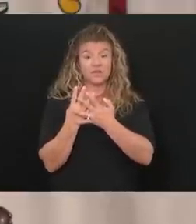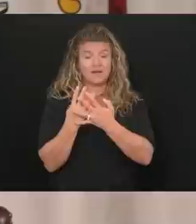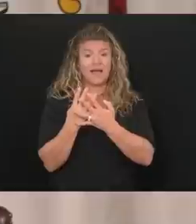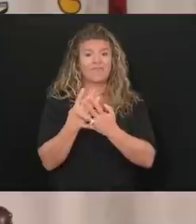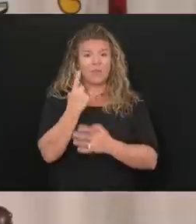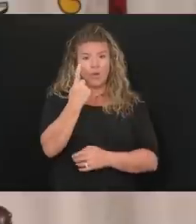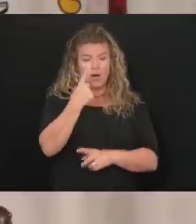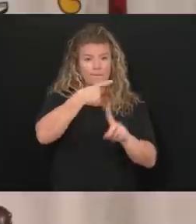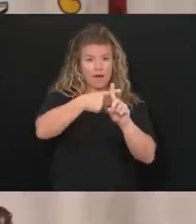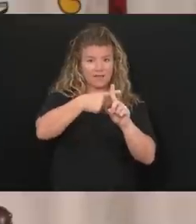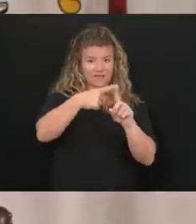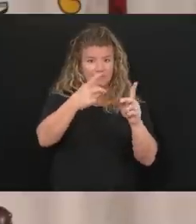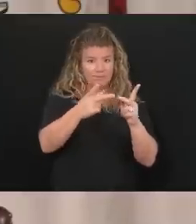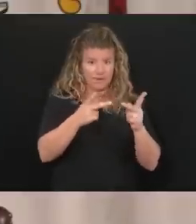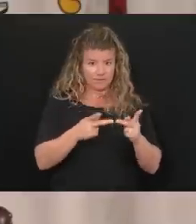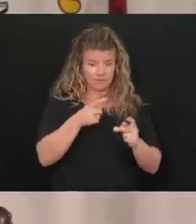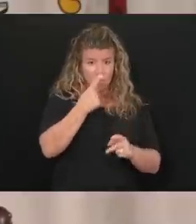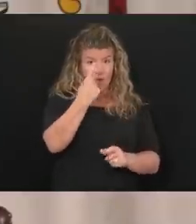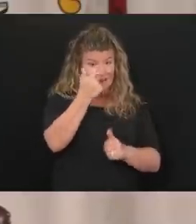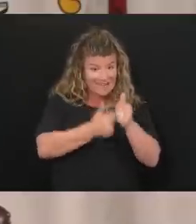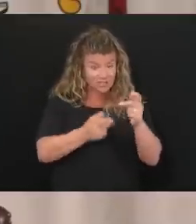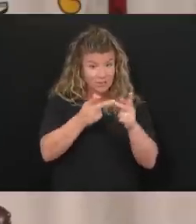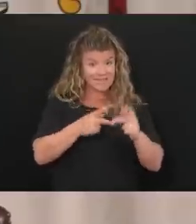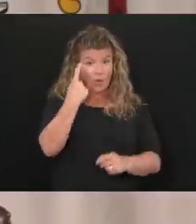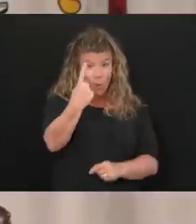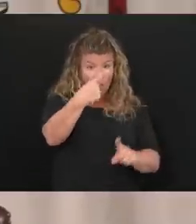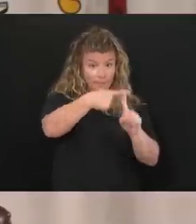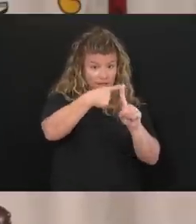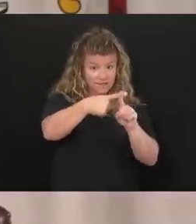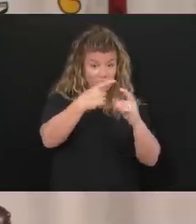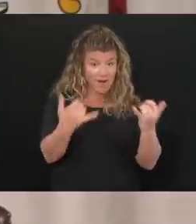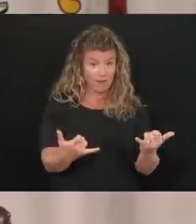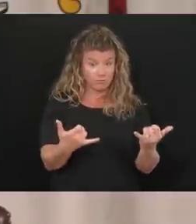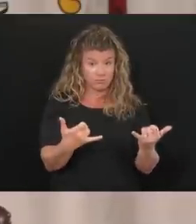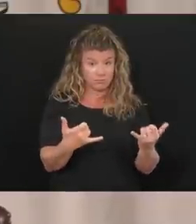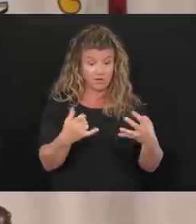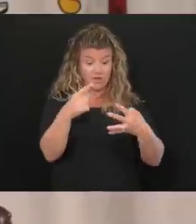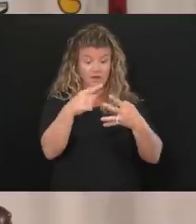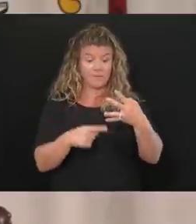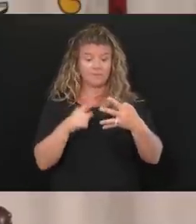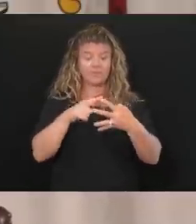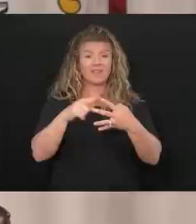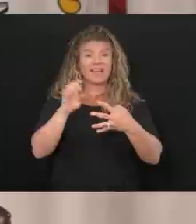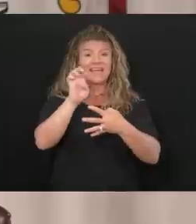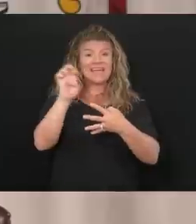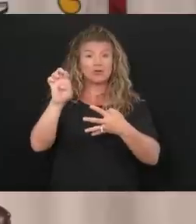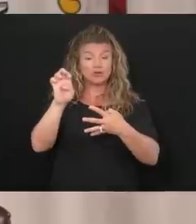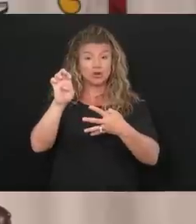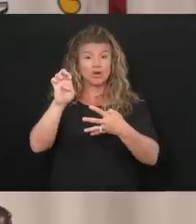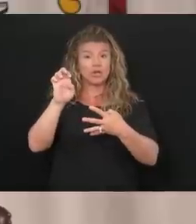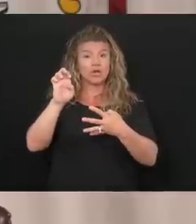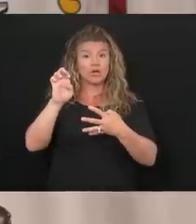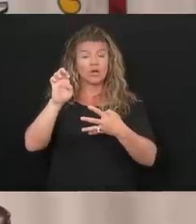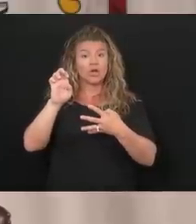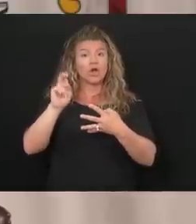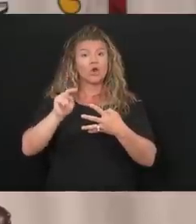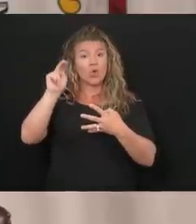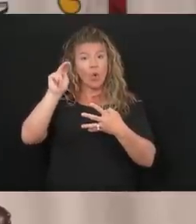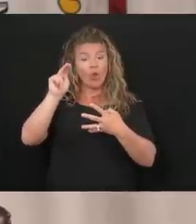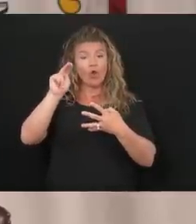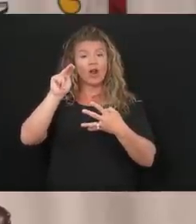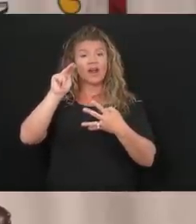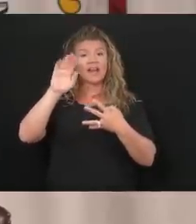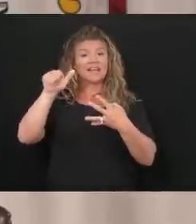case. Each facility has only one positive case at this time. They are the Eastern, Northern Central,